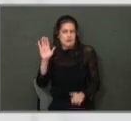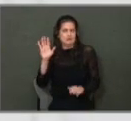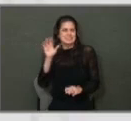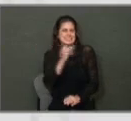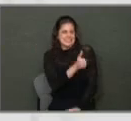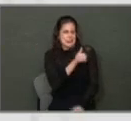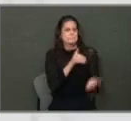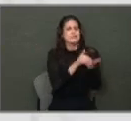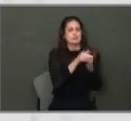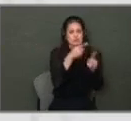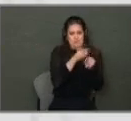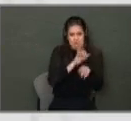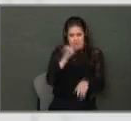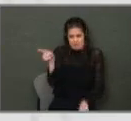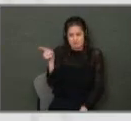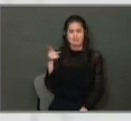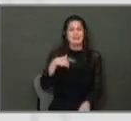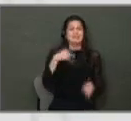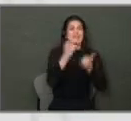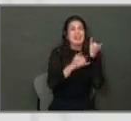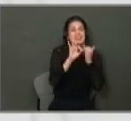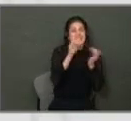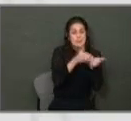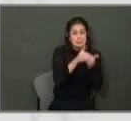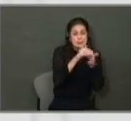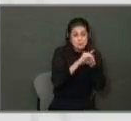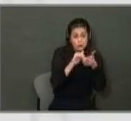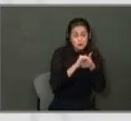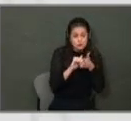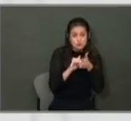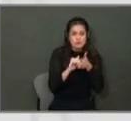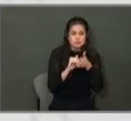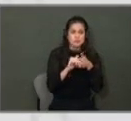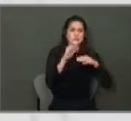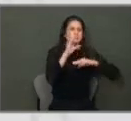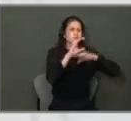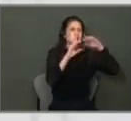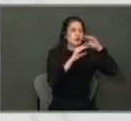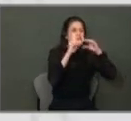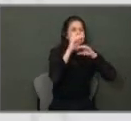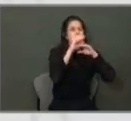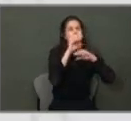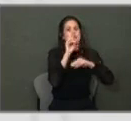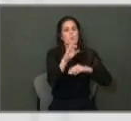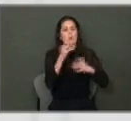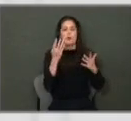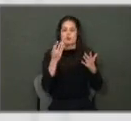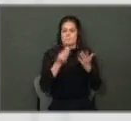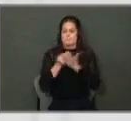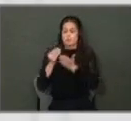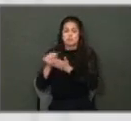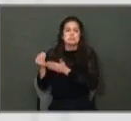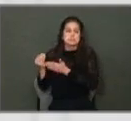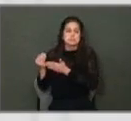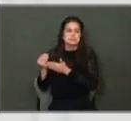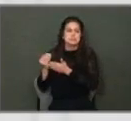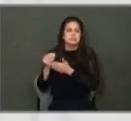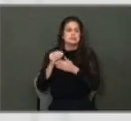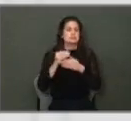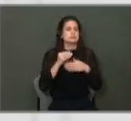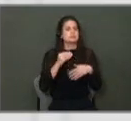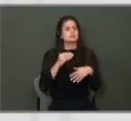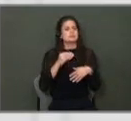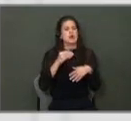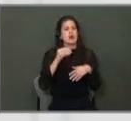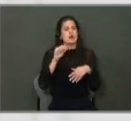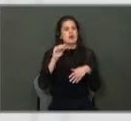And the last $9 million would be the construction or the purchase of an all